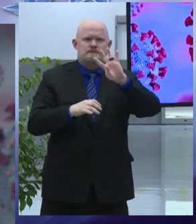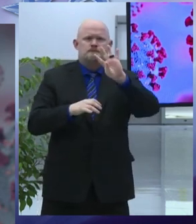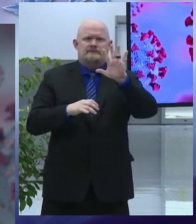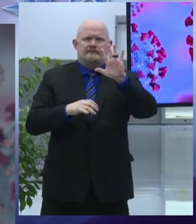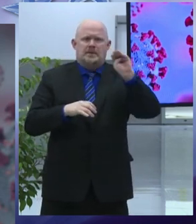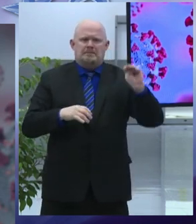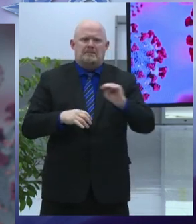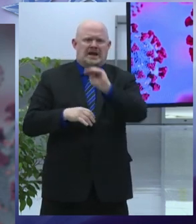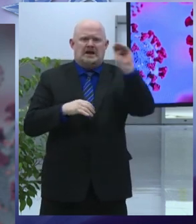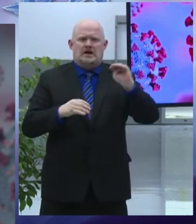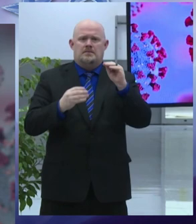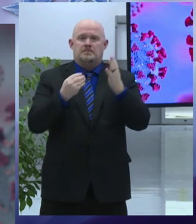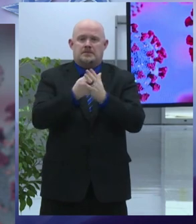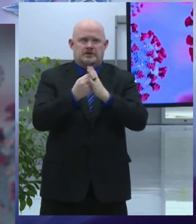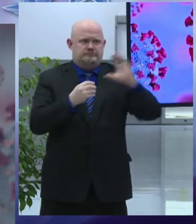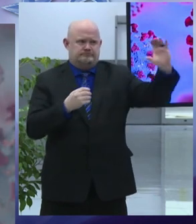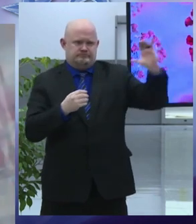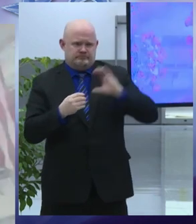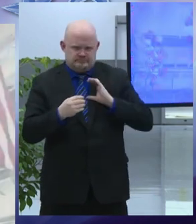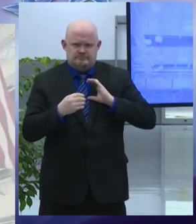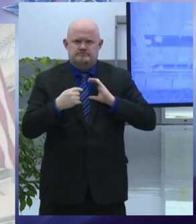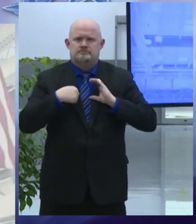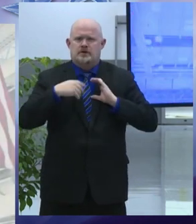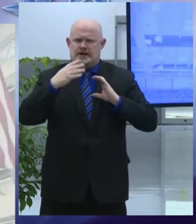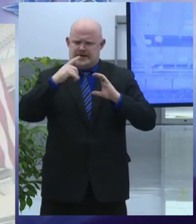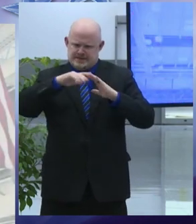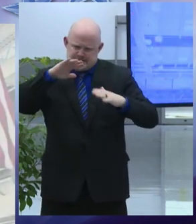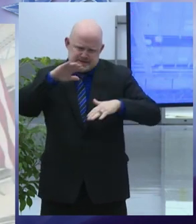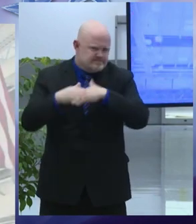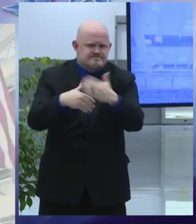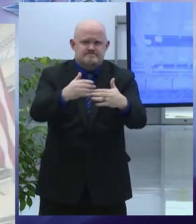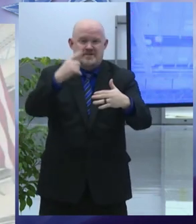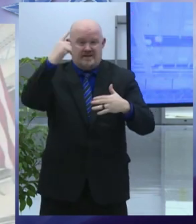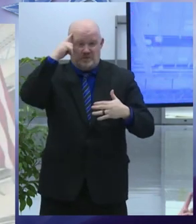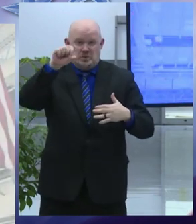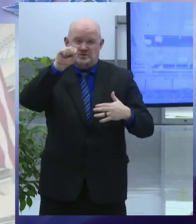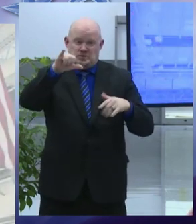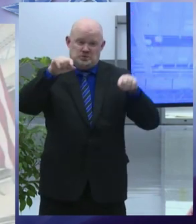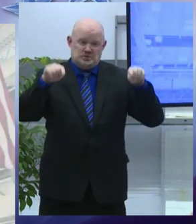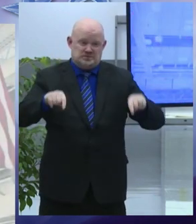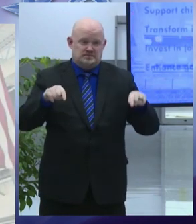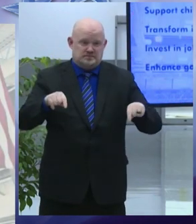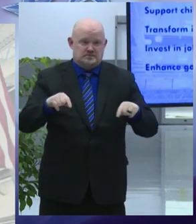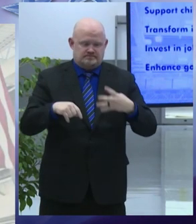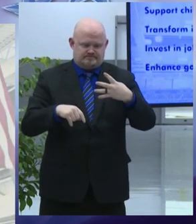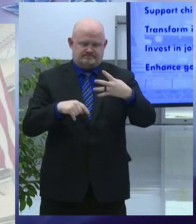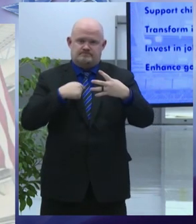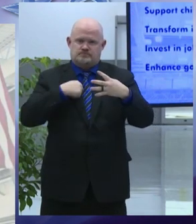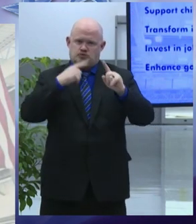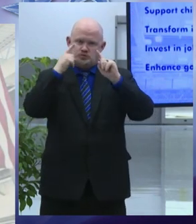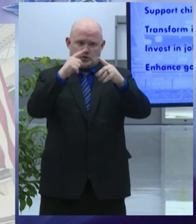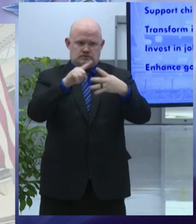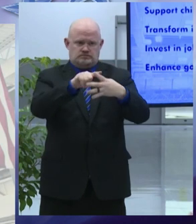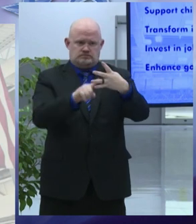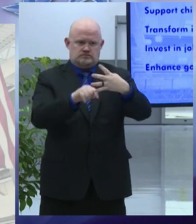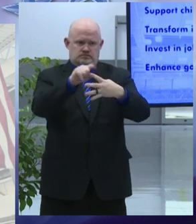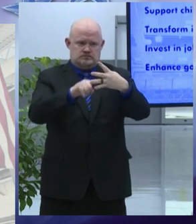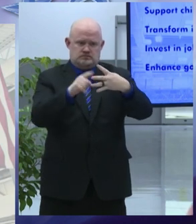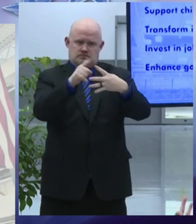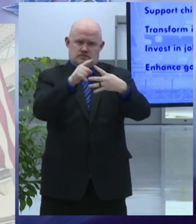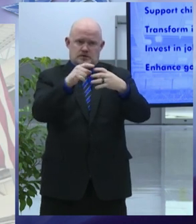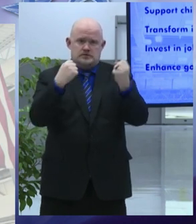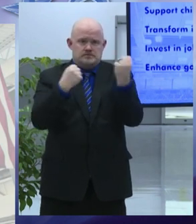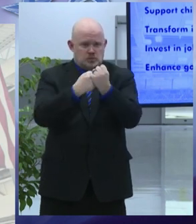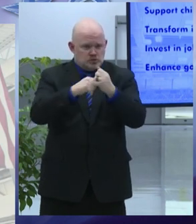your city government we have four funding priorities support children families and